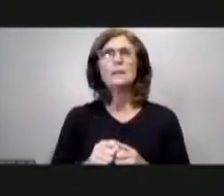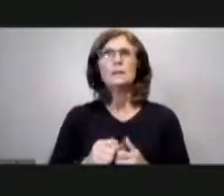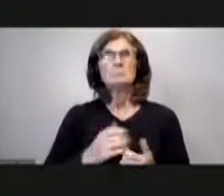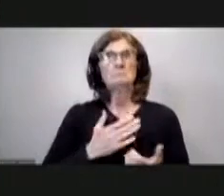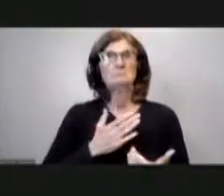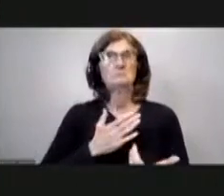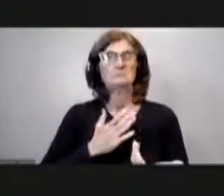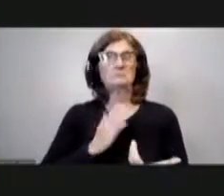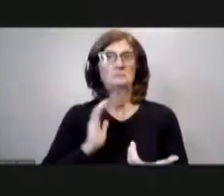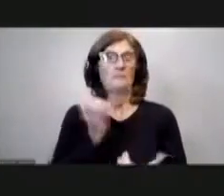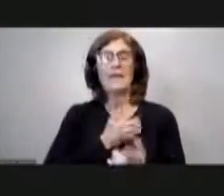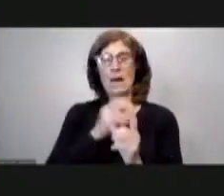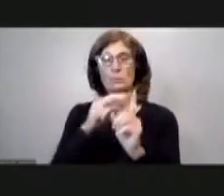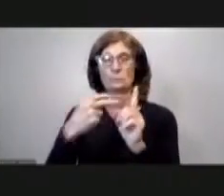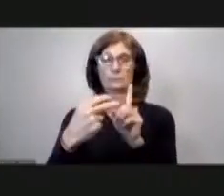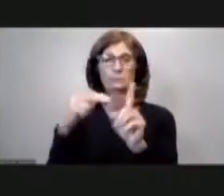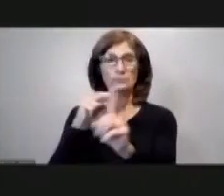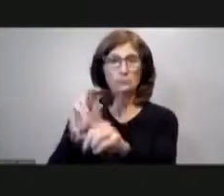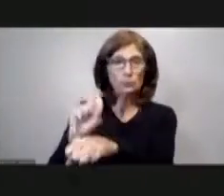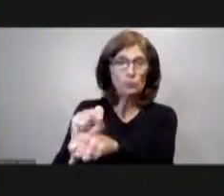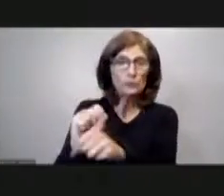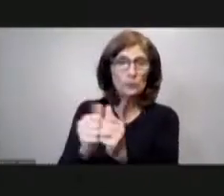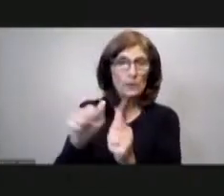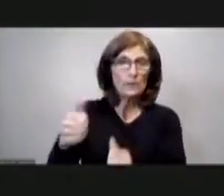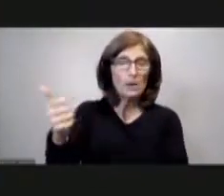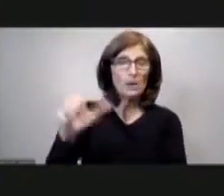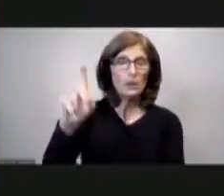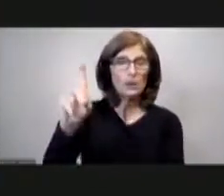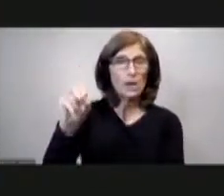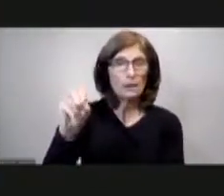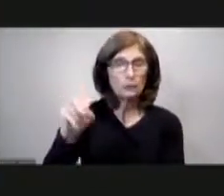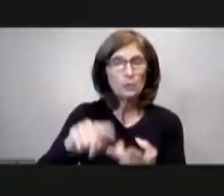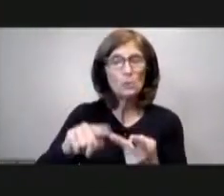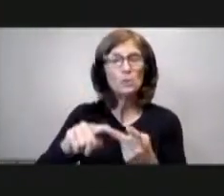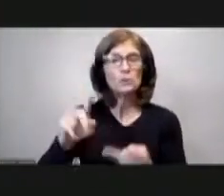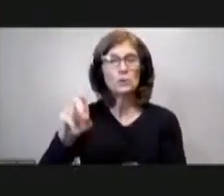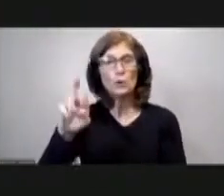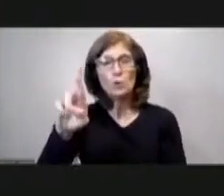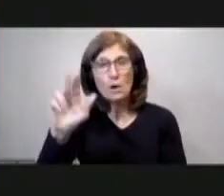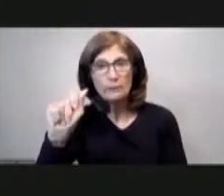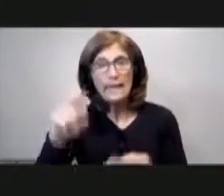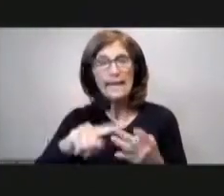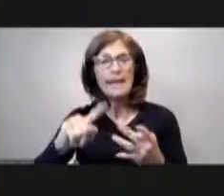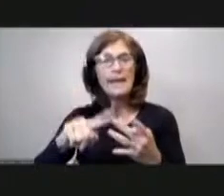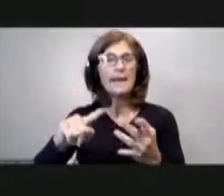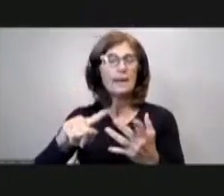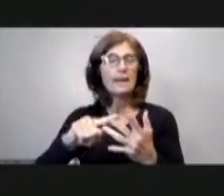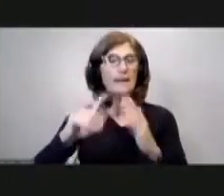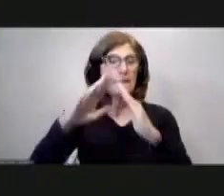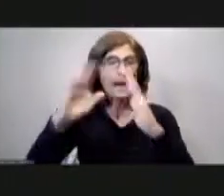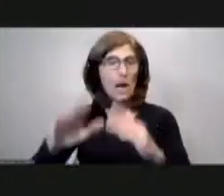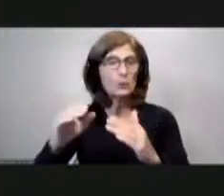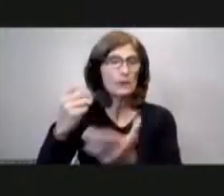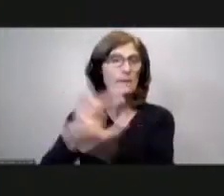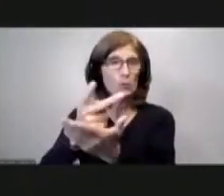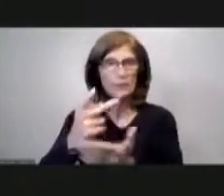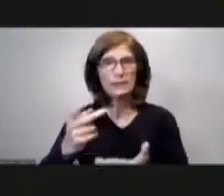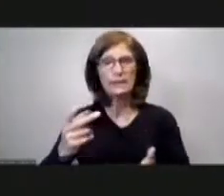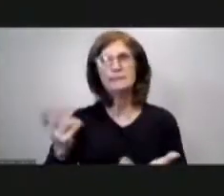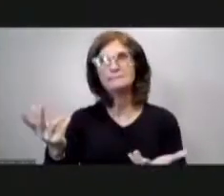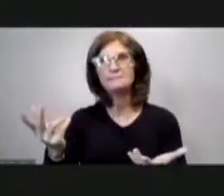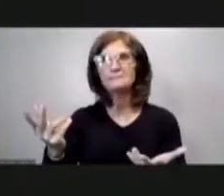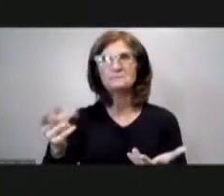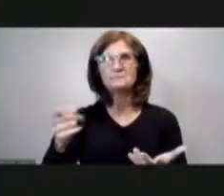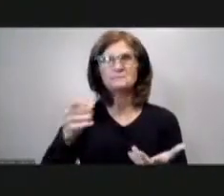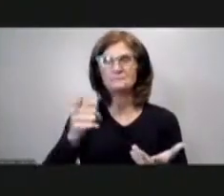um you know working with the other condo owners the ura and housing authority um you know this does not in